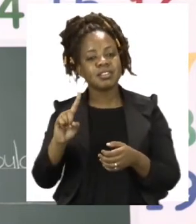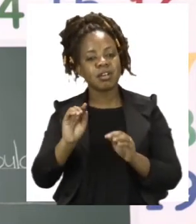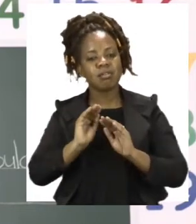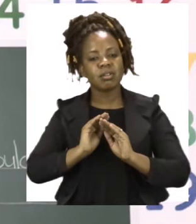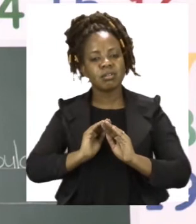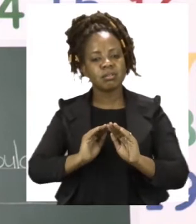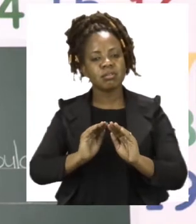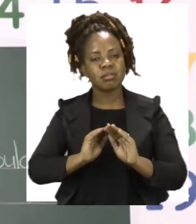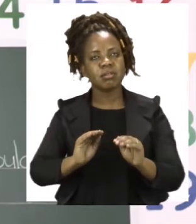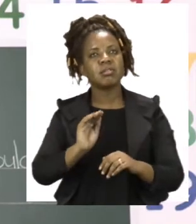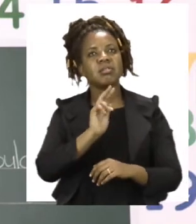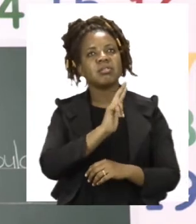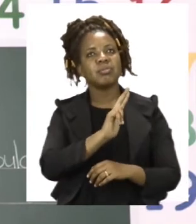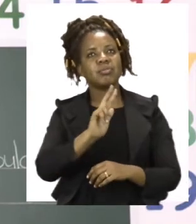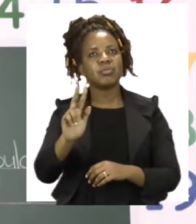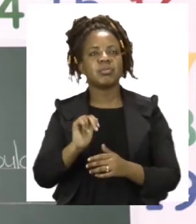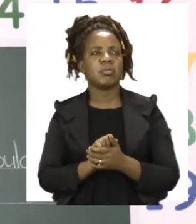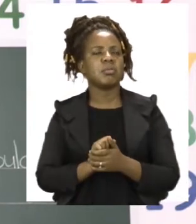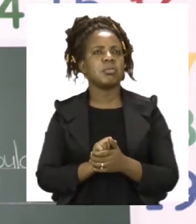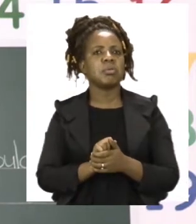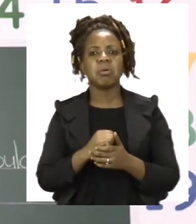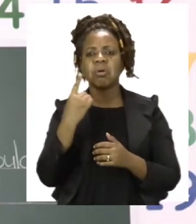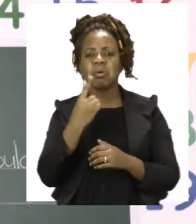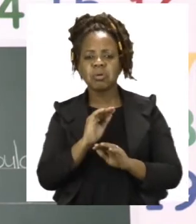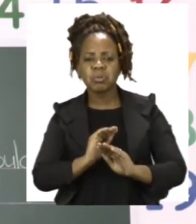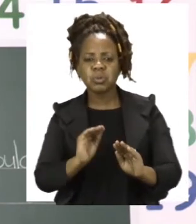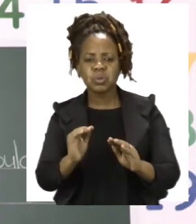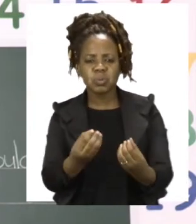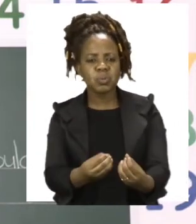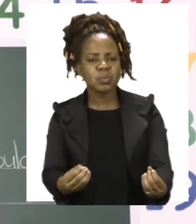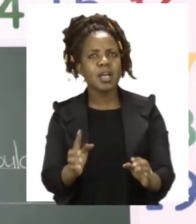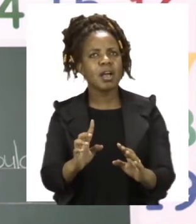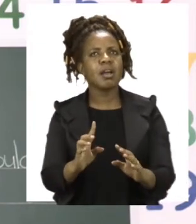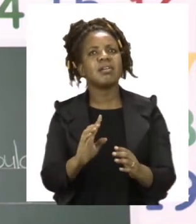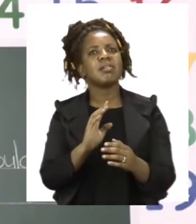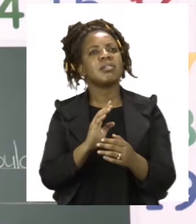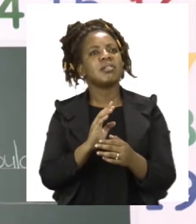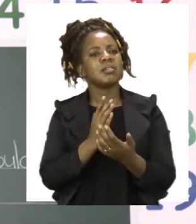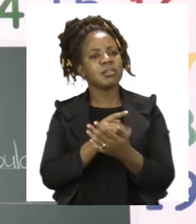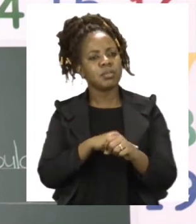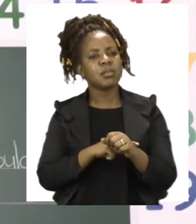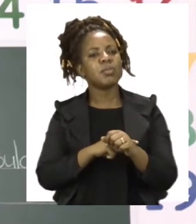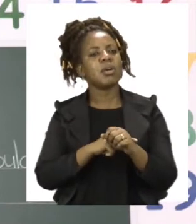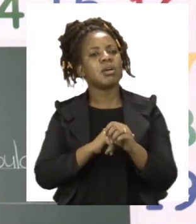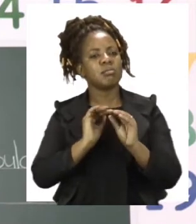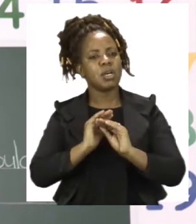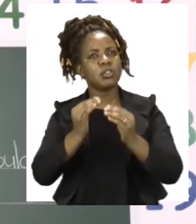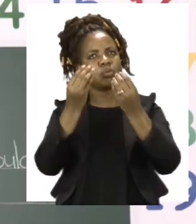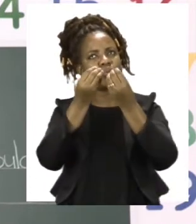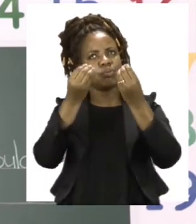I don't just teach little children. There are other people that I teach as well who are also adults. So a teacher